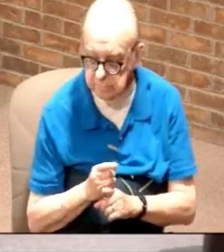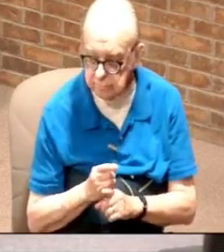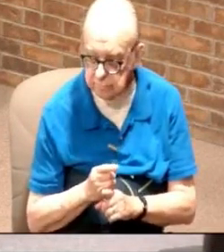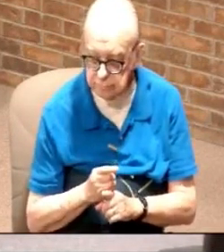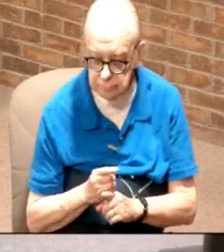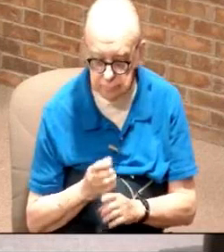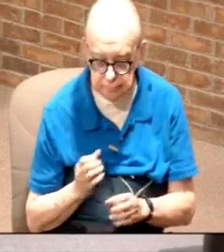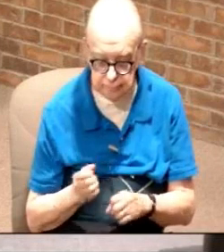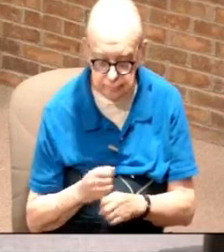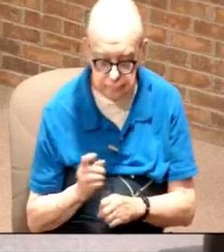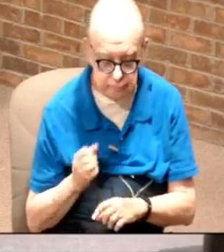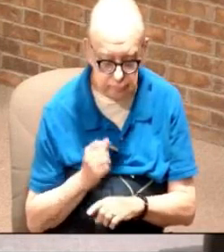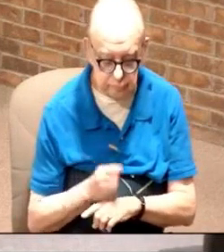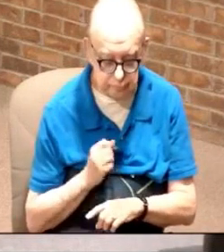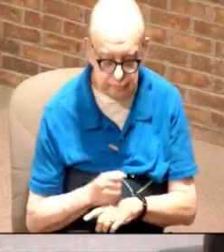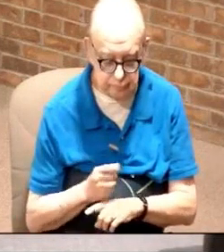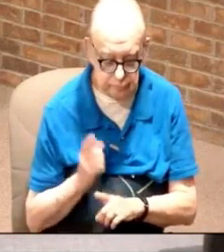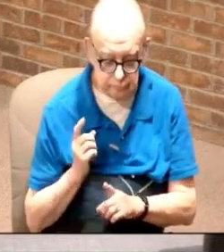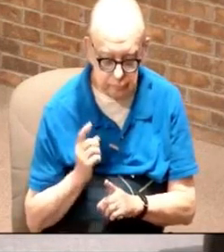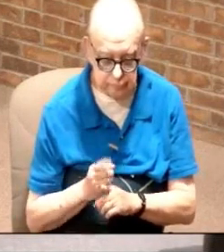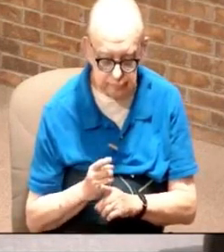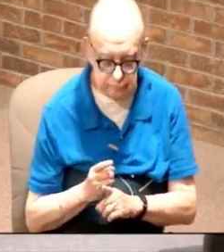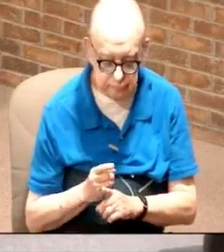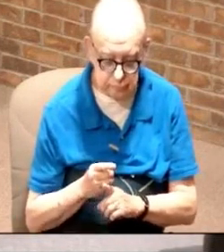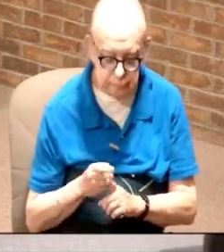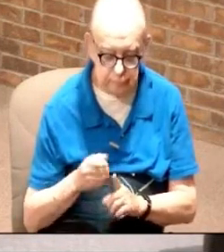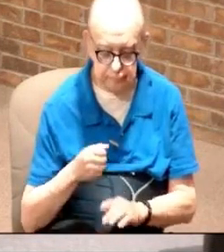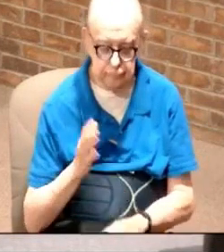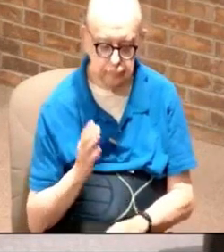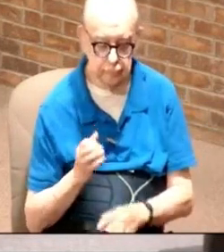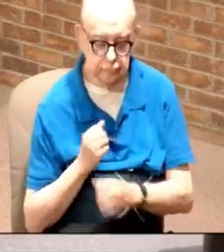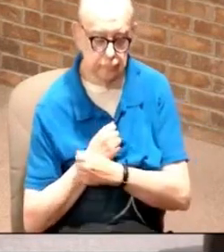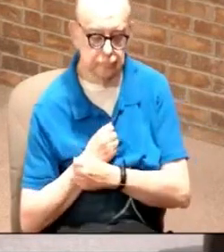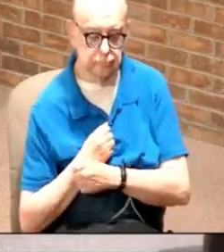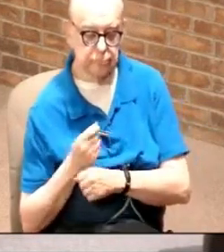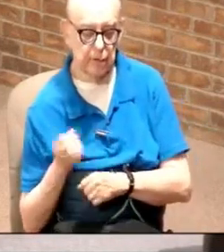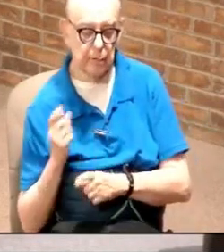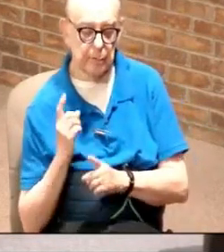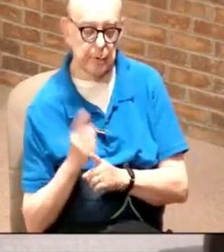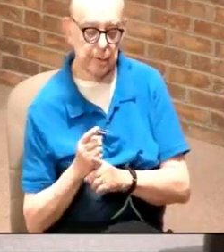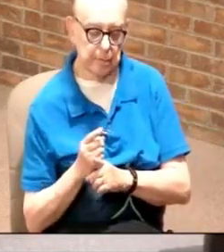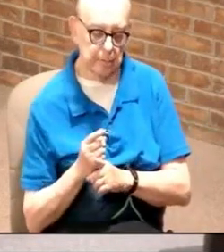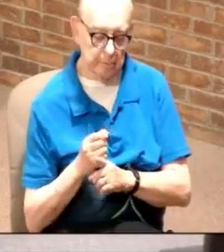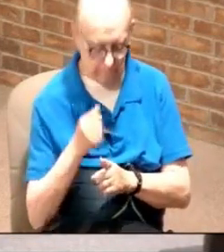he may be the accuser of the brethren but God is the lover of the brethren